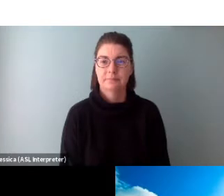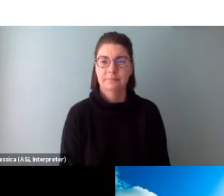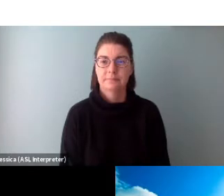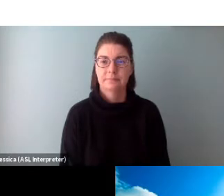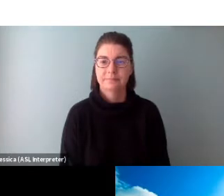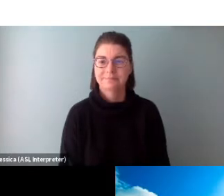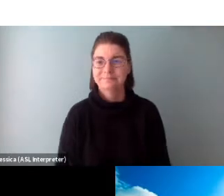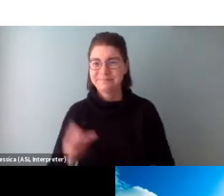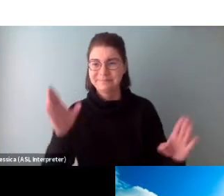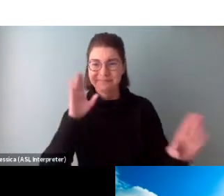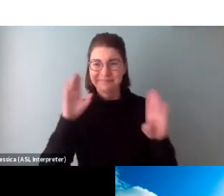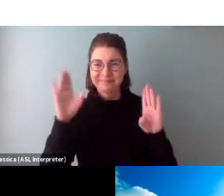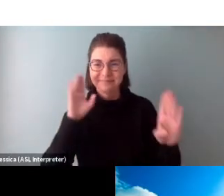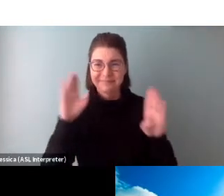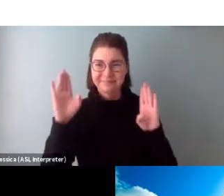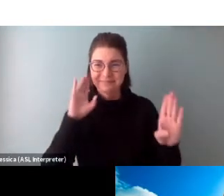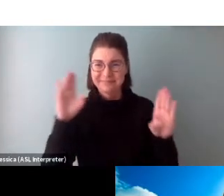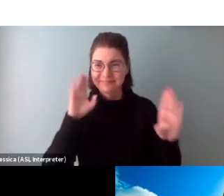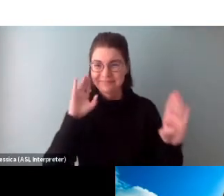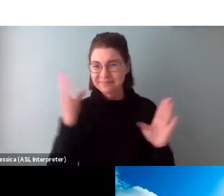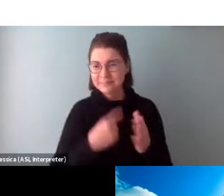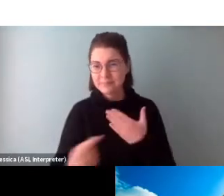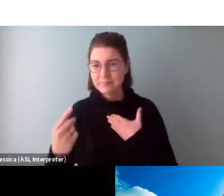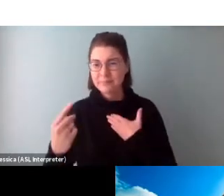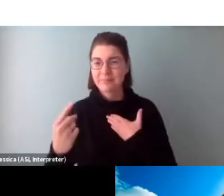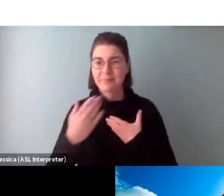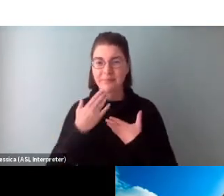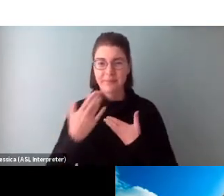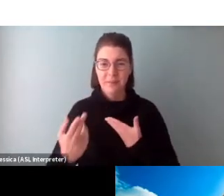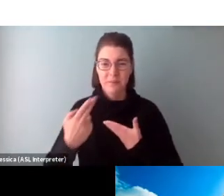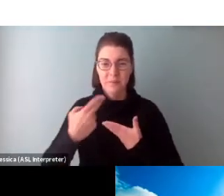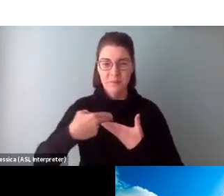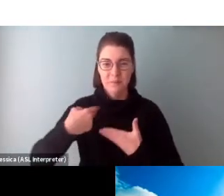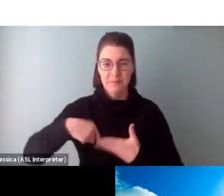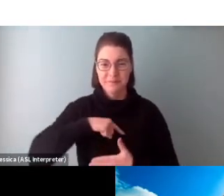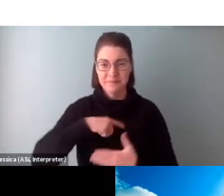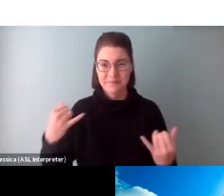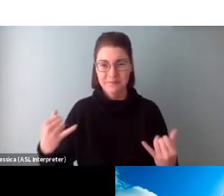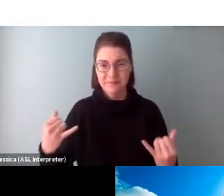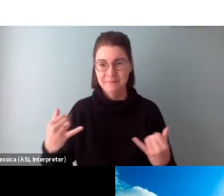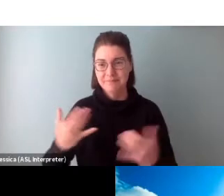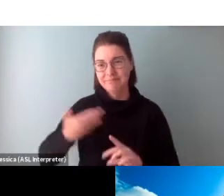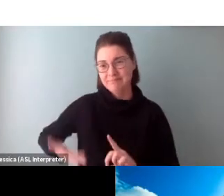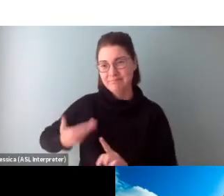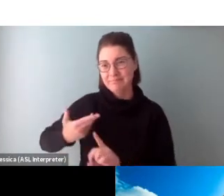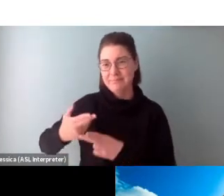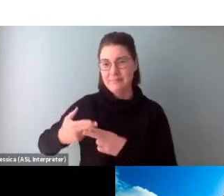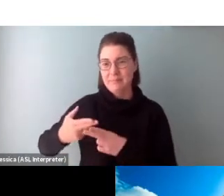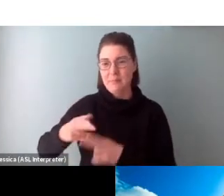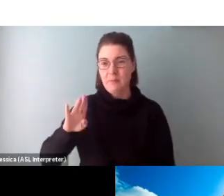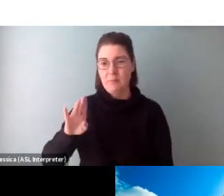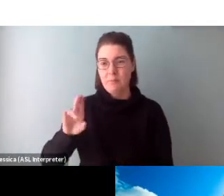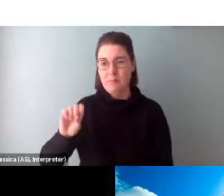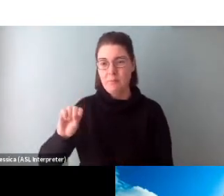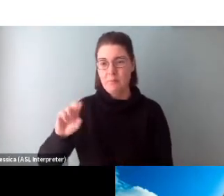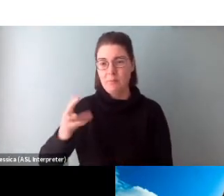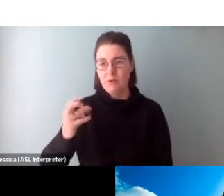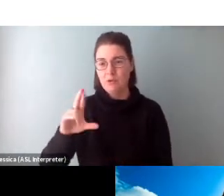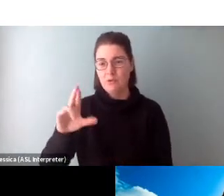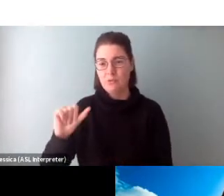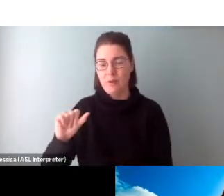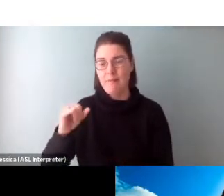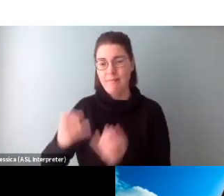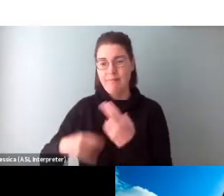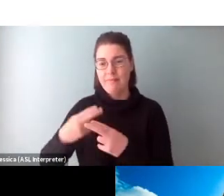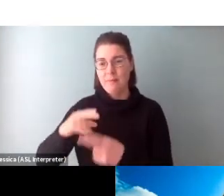Hello. Hello, everyone. Thank you for joining us today. My name is Bushra Junaid, and I'm the Outreach and